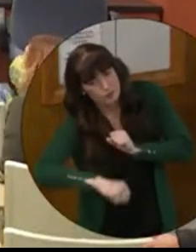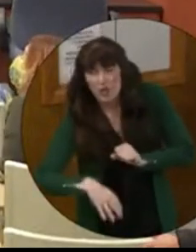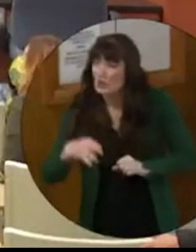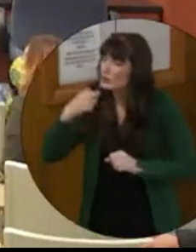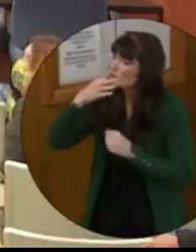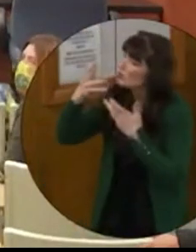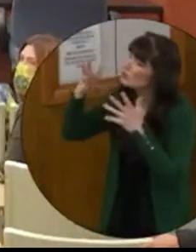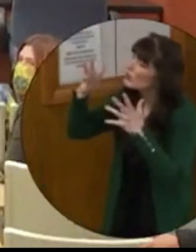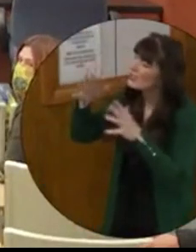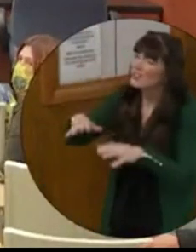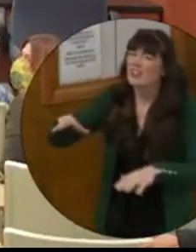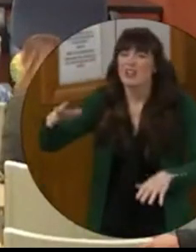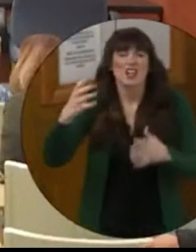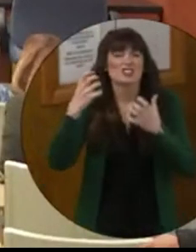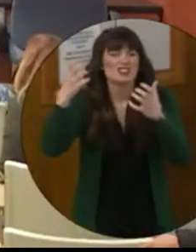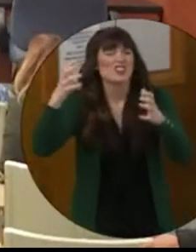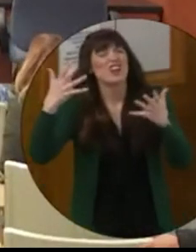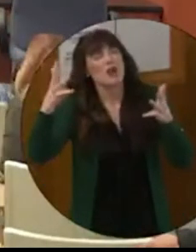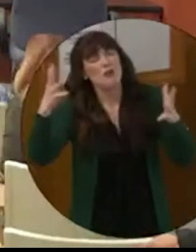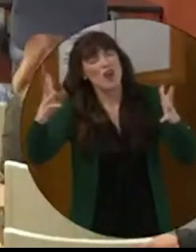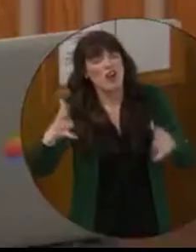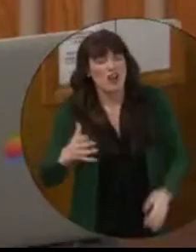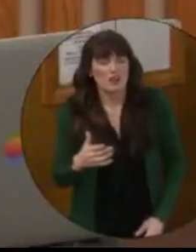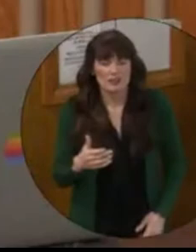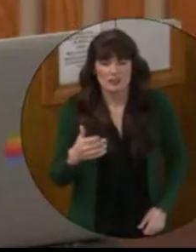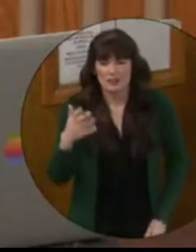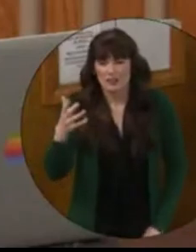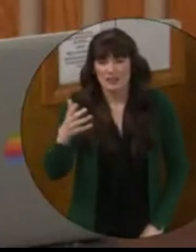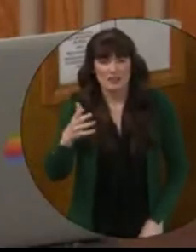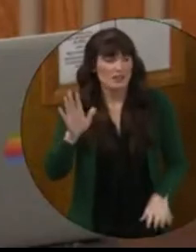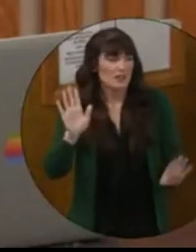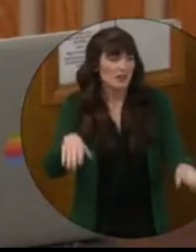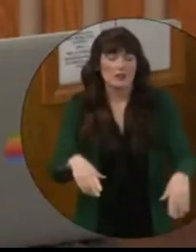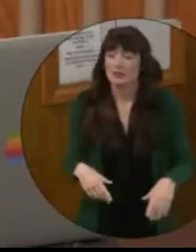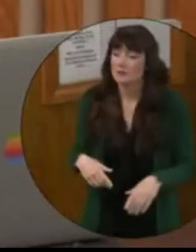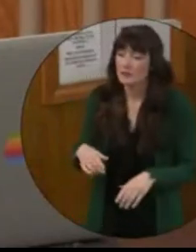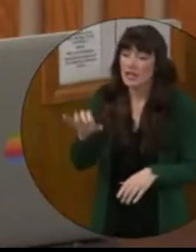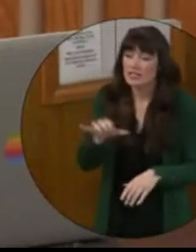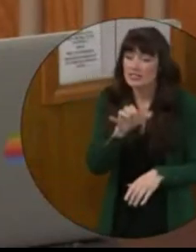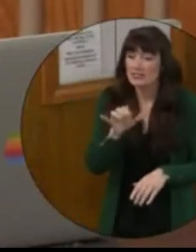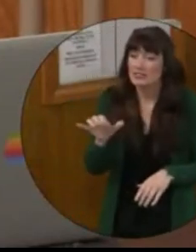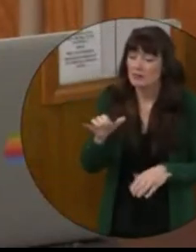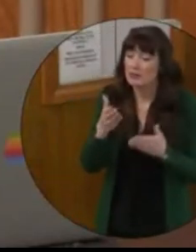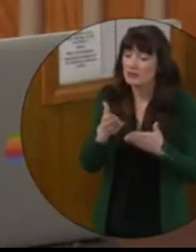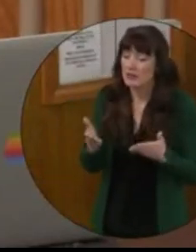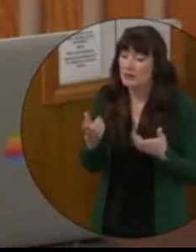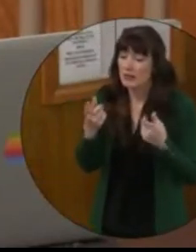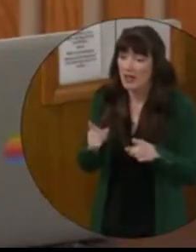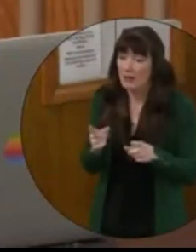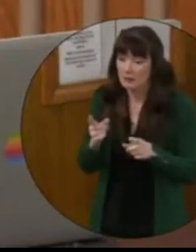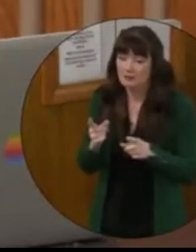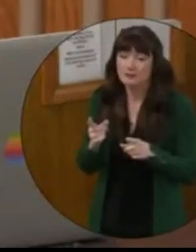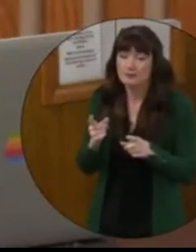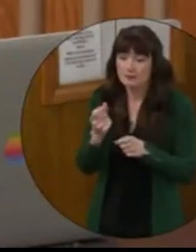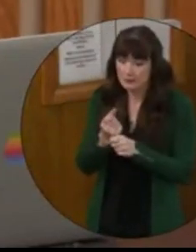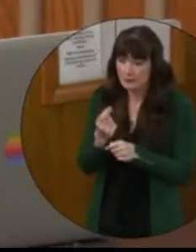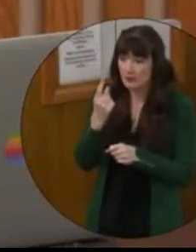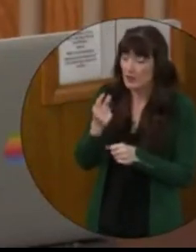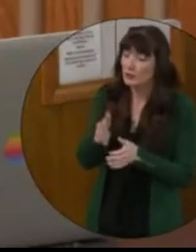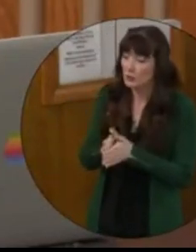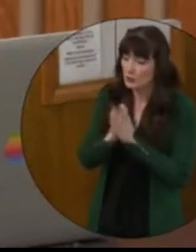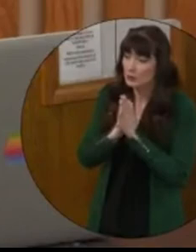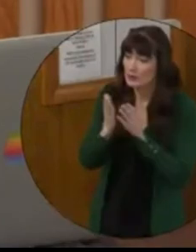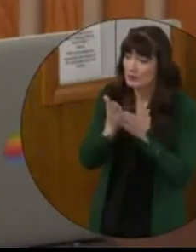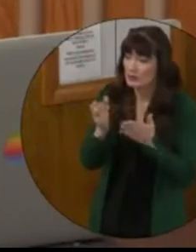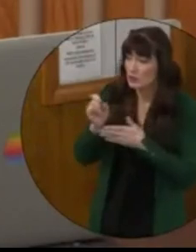wrap up. A similar thing occurred last summer when you requested an item after